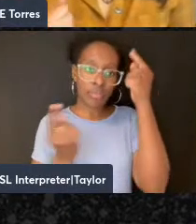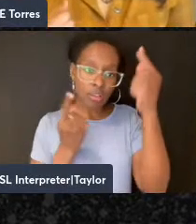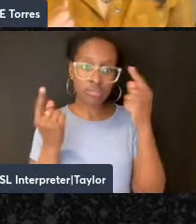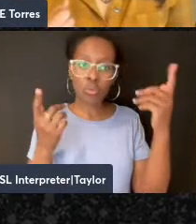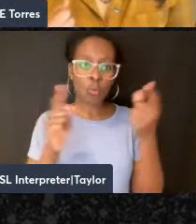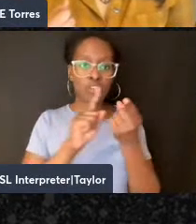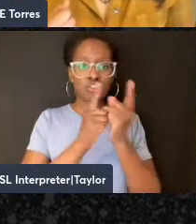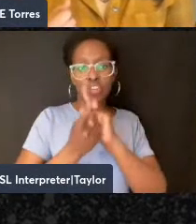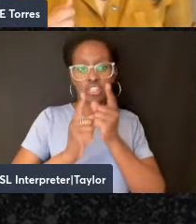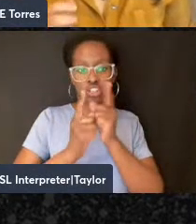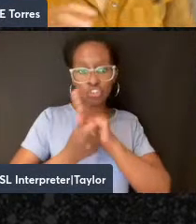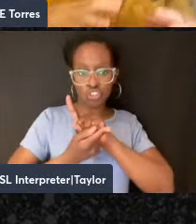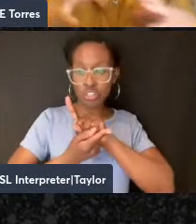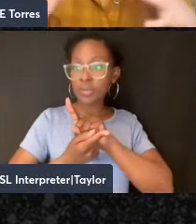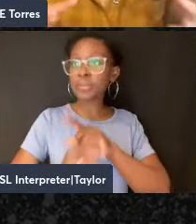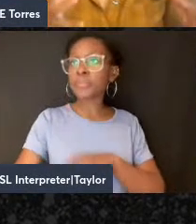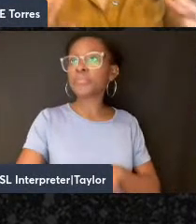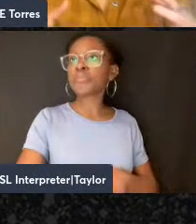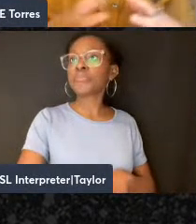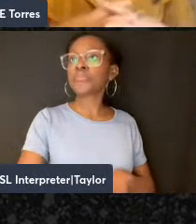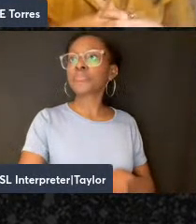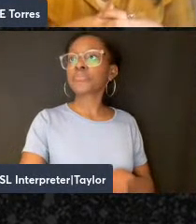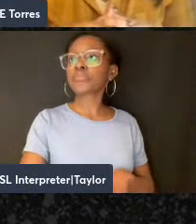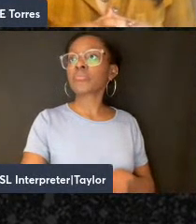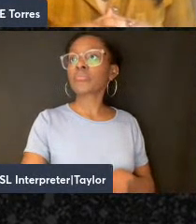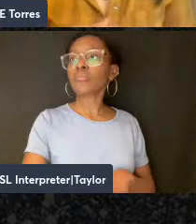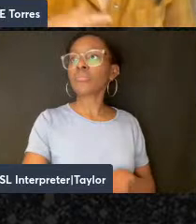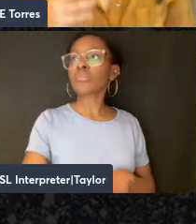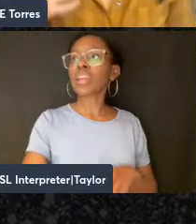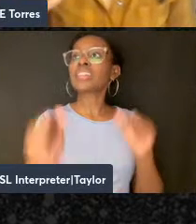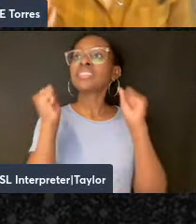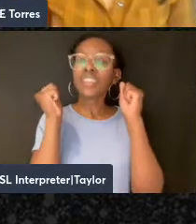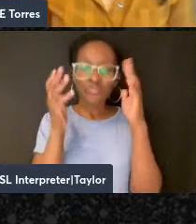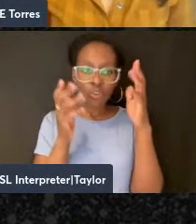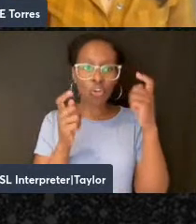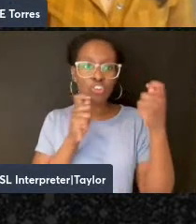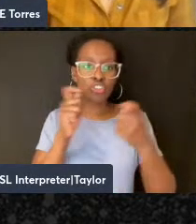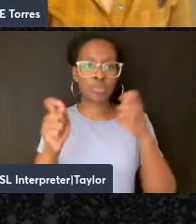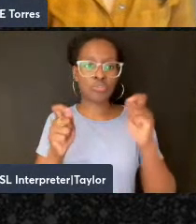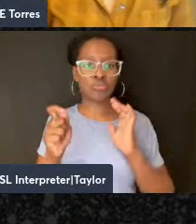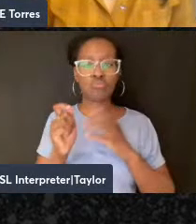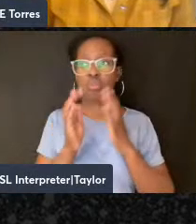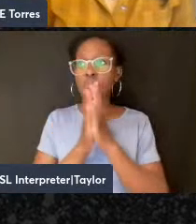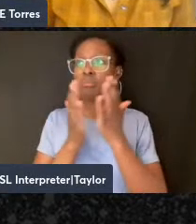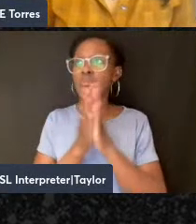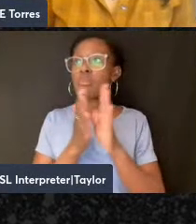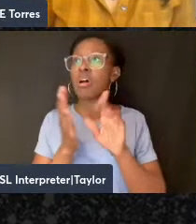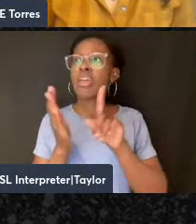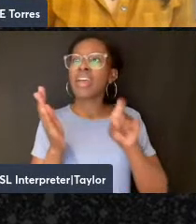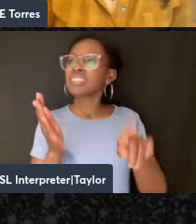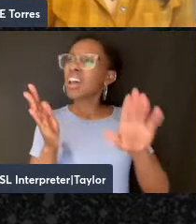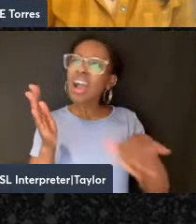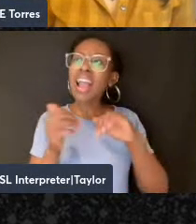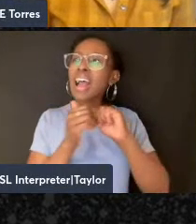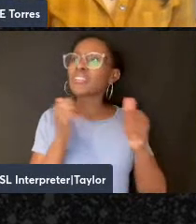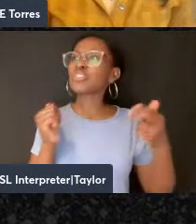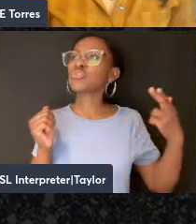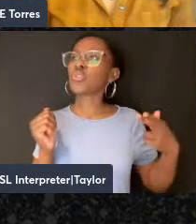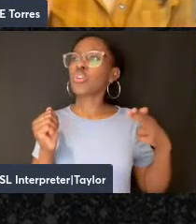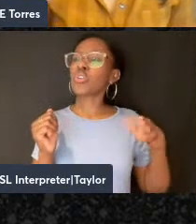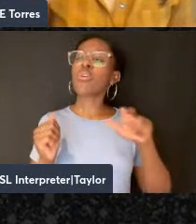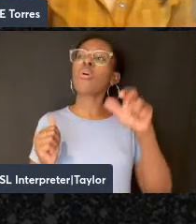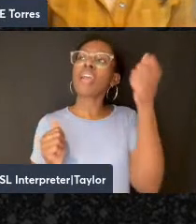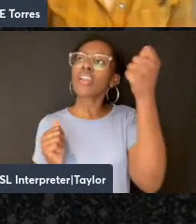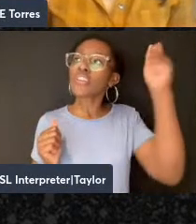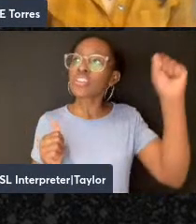Several contributors to our volume ask, how did historical anarchists use translation to